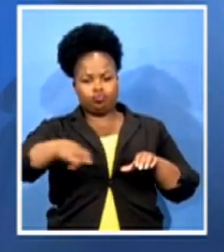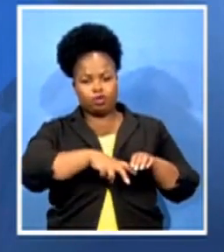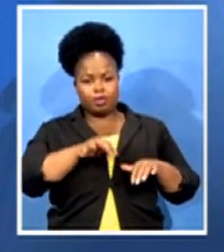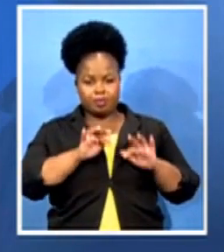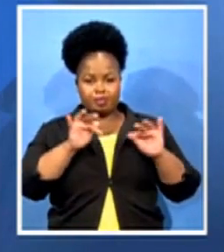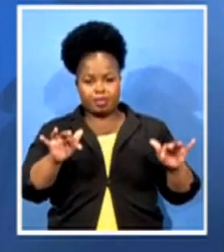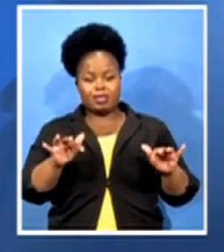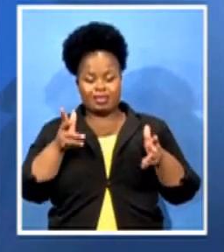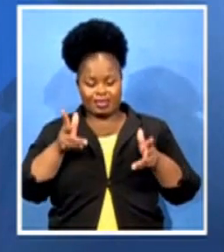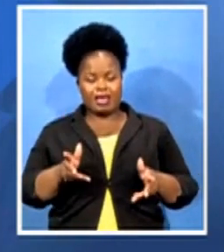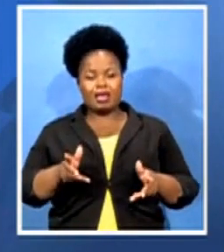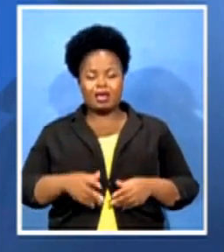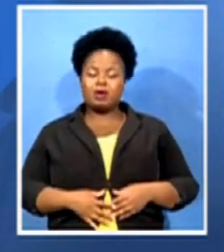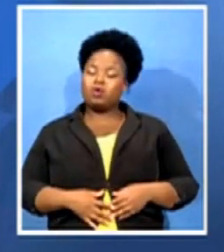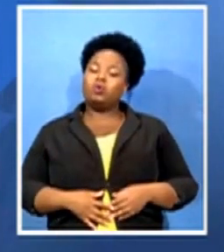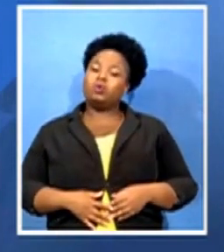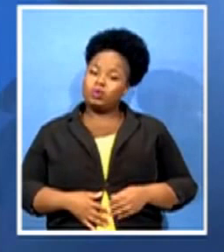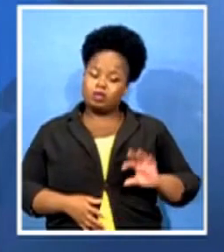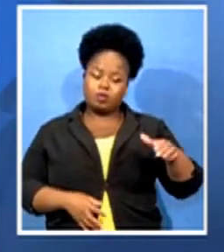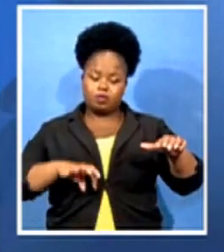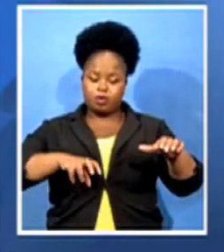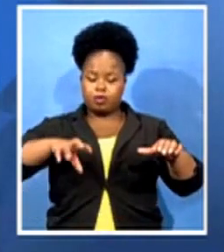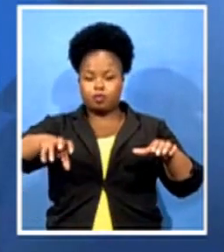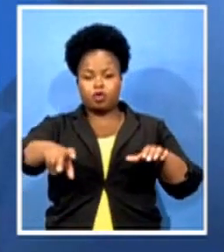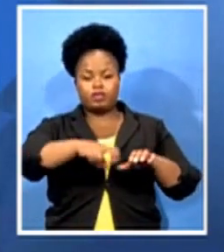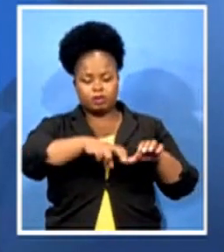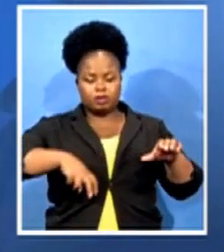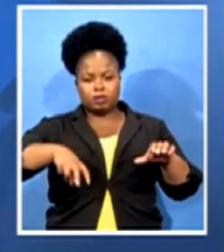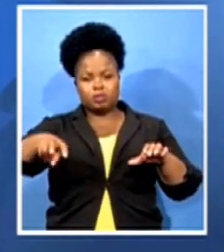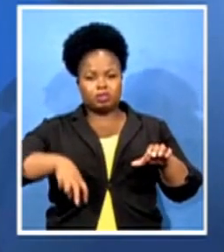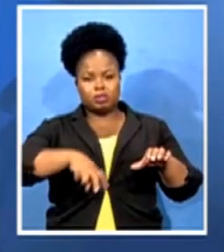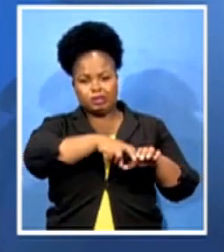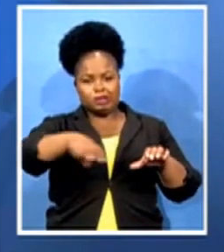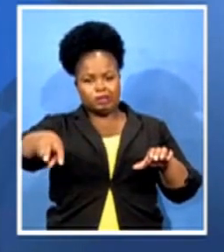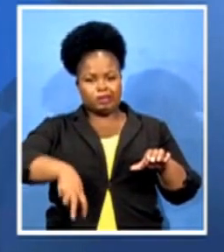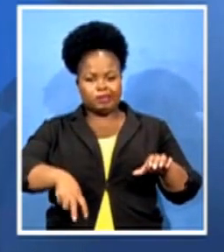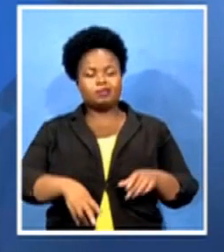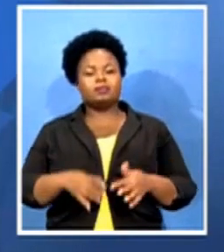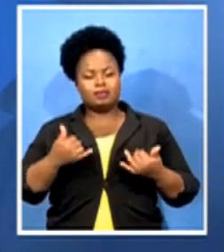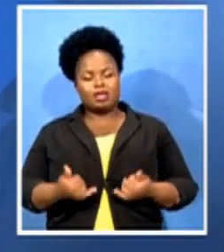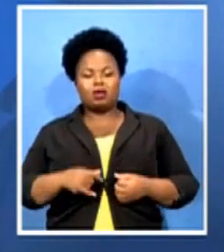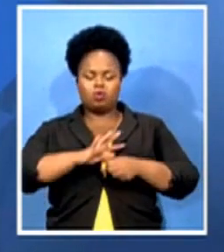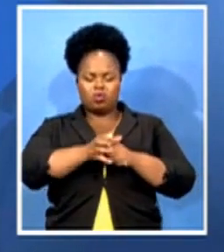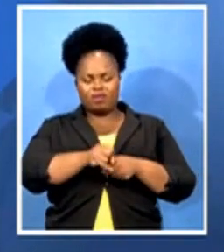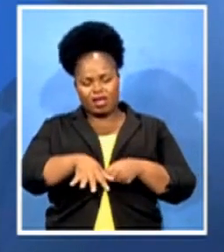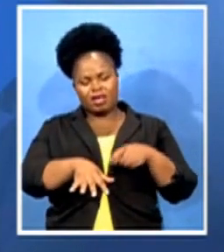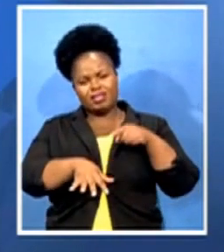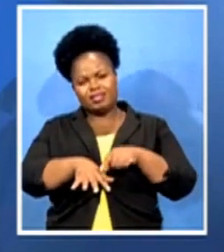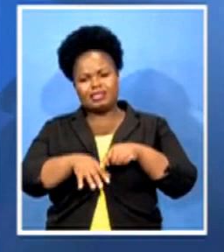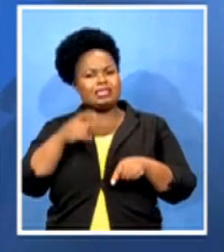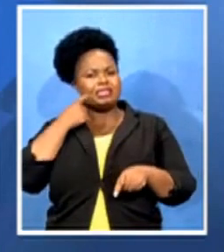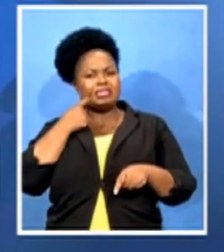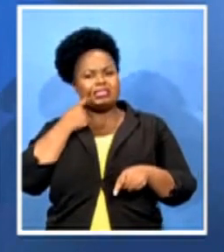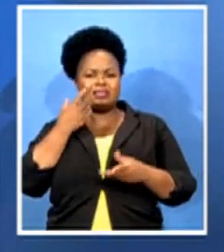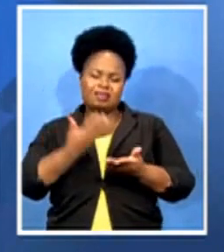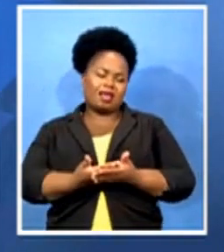to the Limpopo province, obviously the variant would definitely have been. Because the other thing which